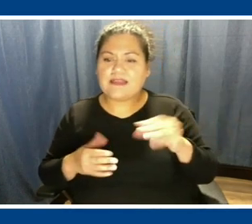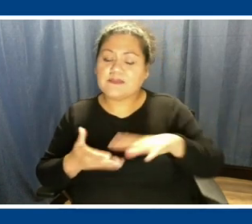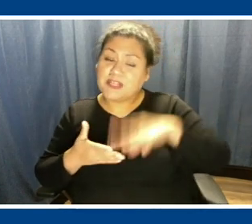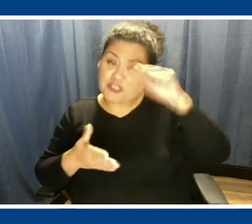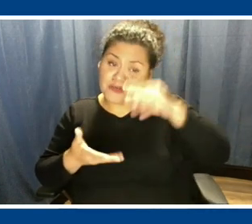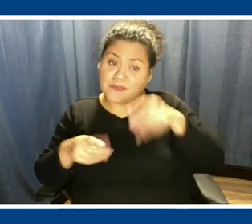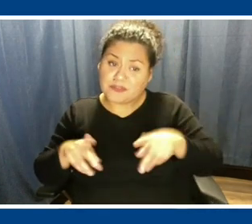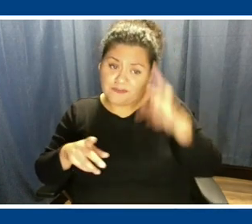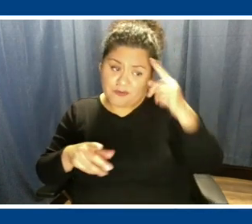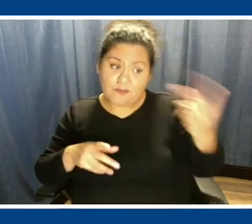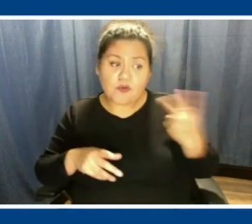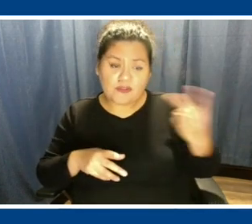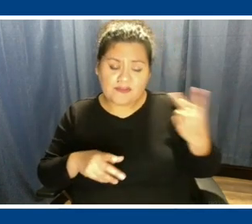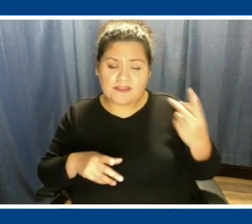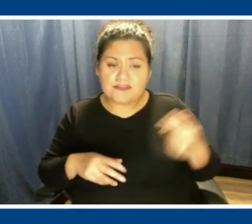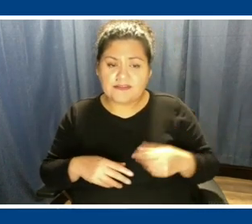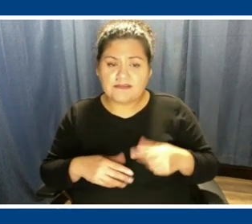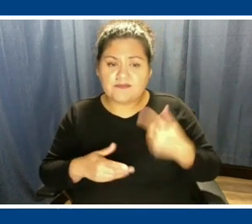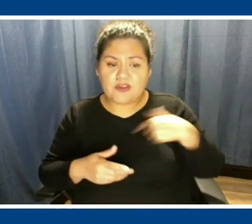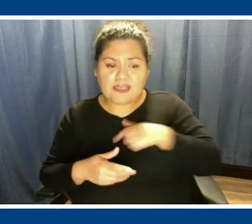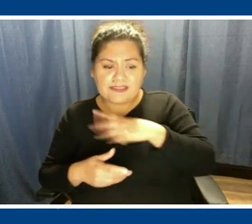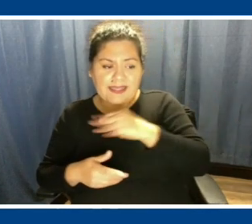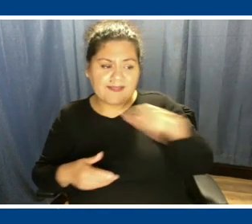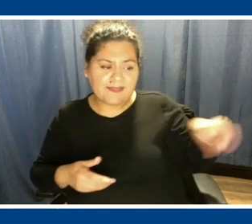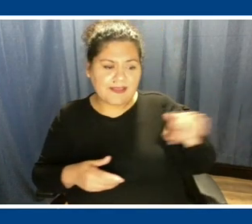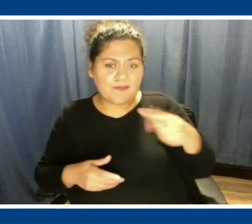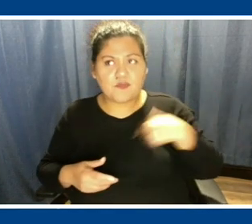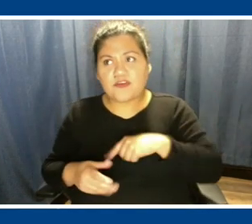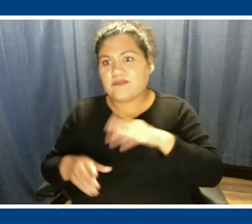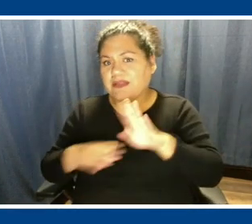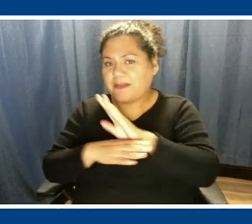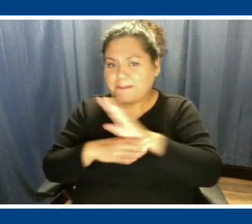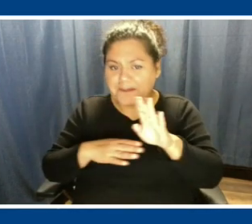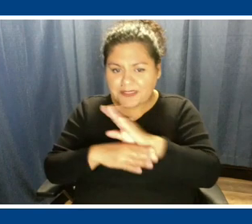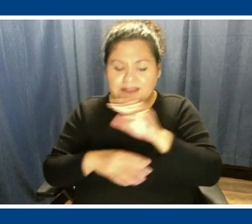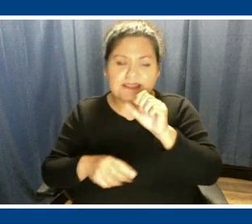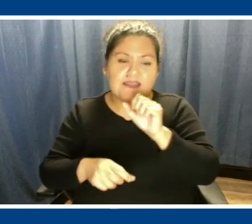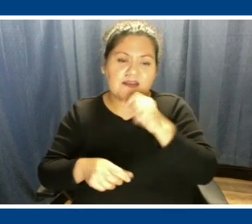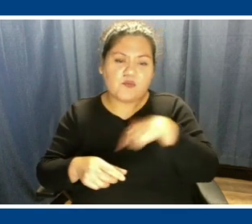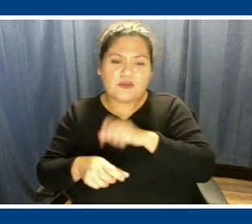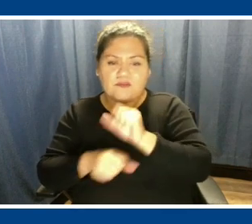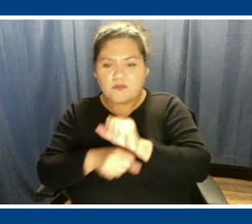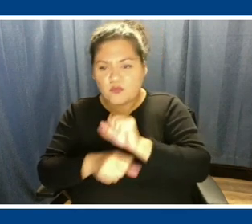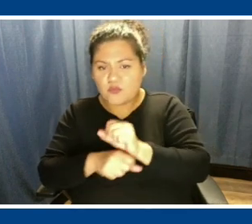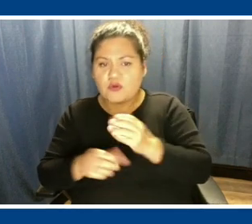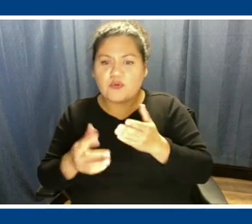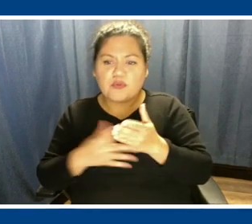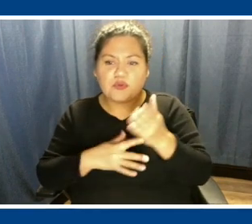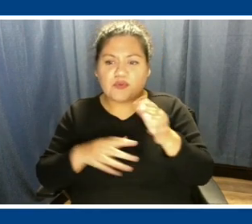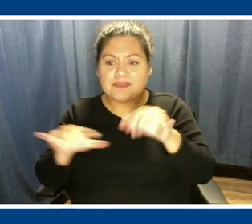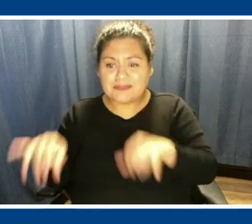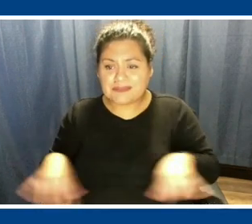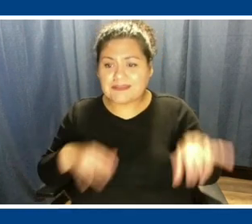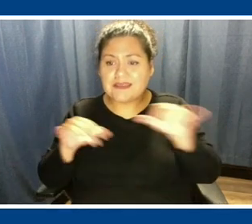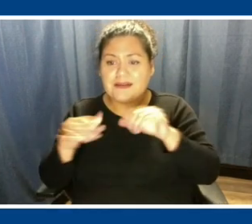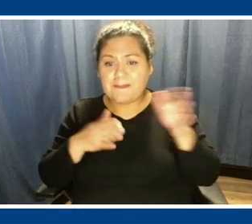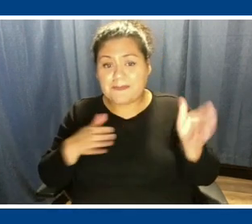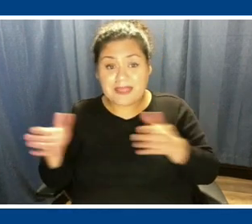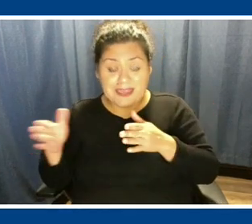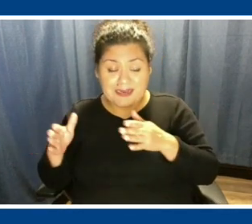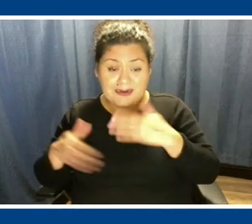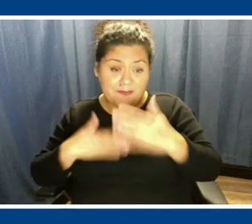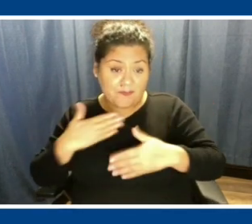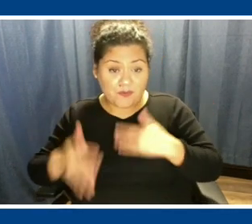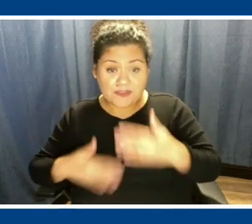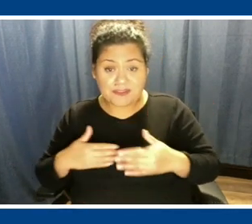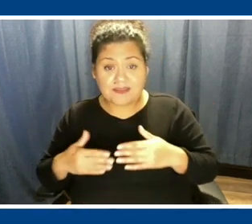and them. We've been very busy. We've worked through a standard planning process, a generation